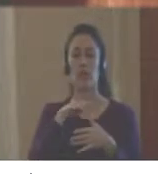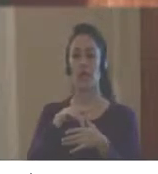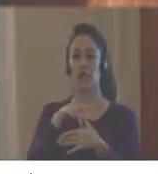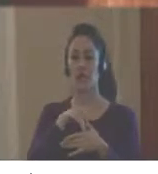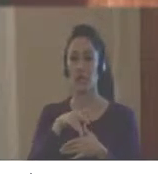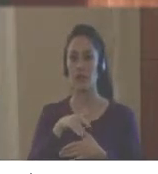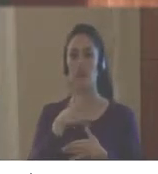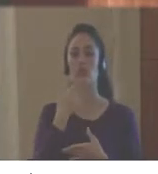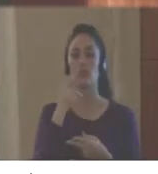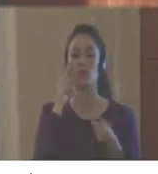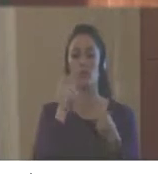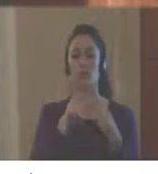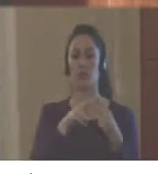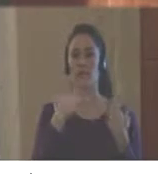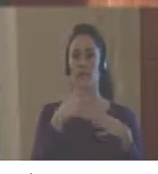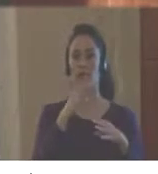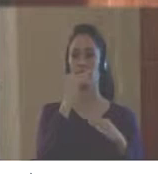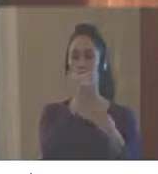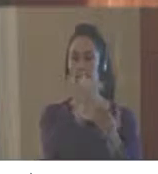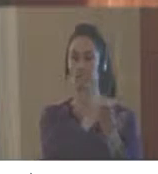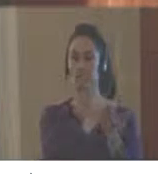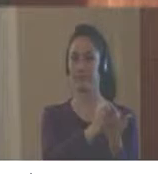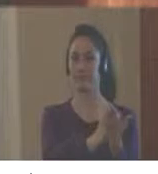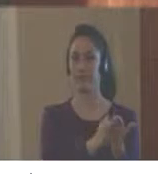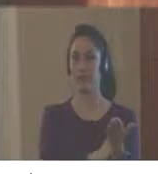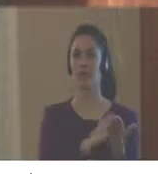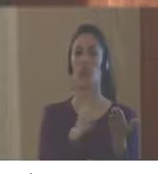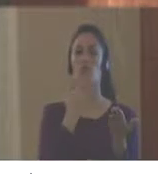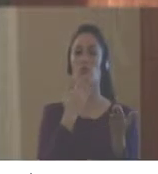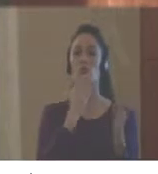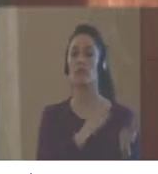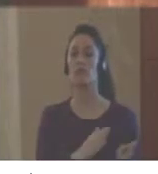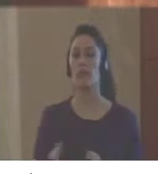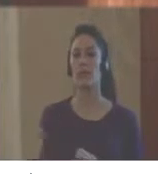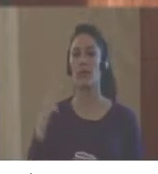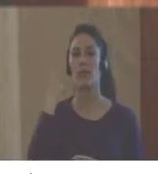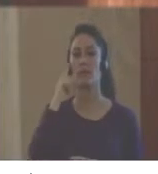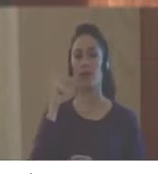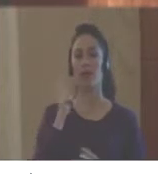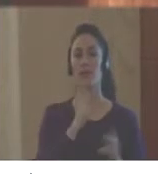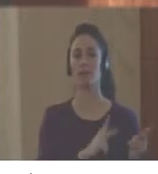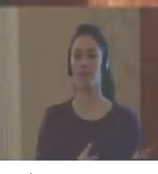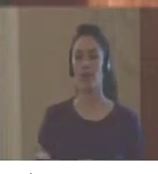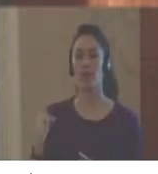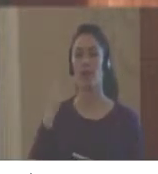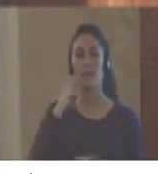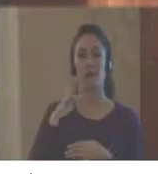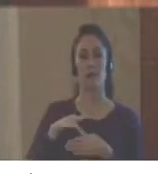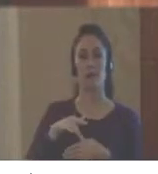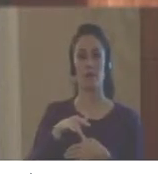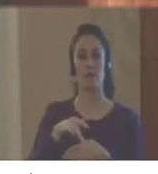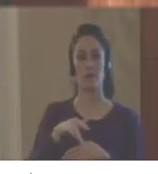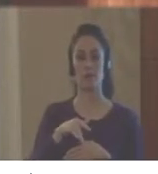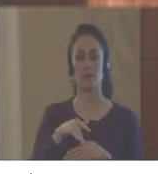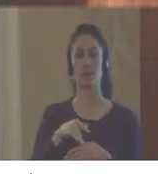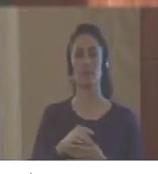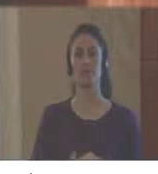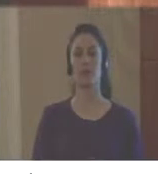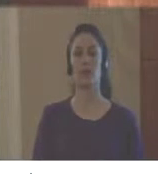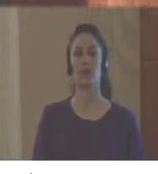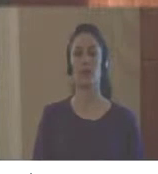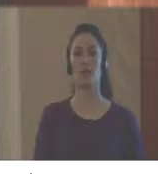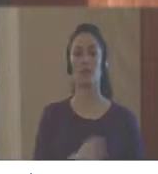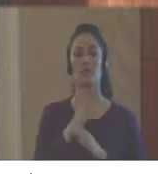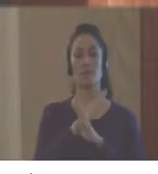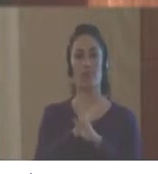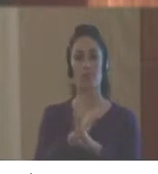risk, preparedness for responding, planning, recovery, and